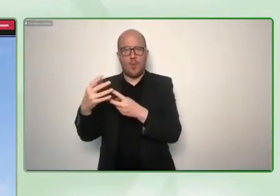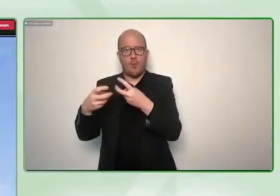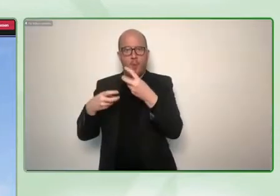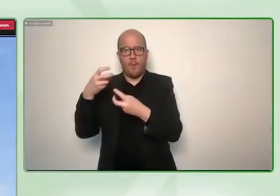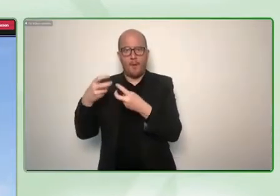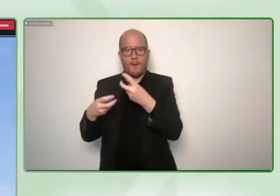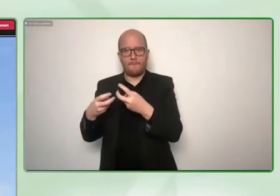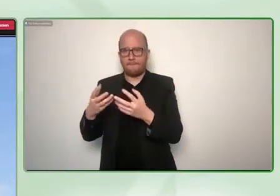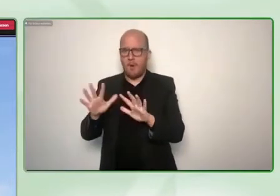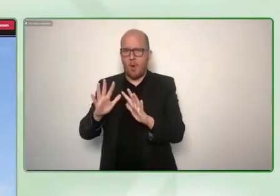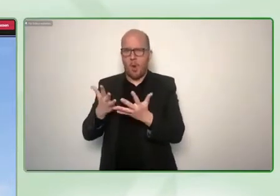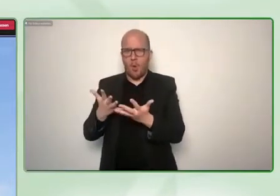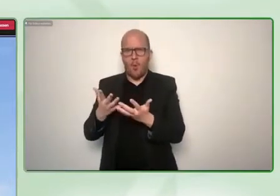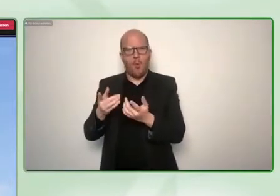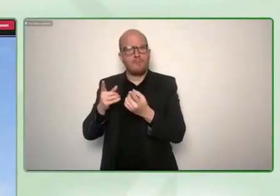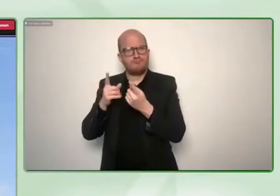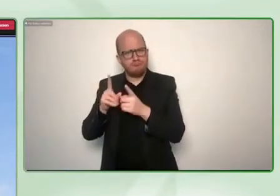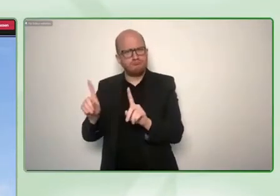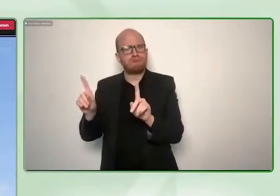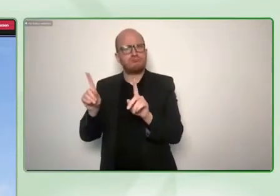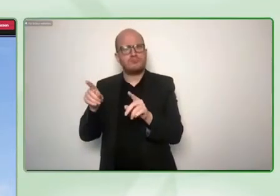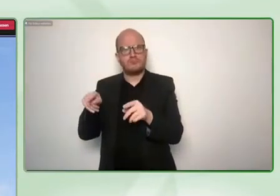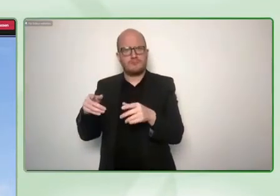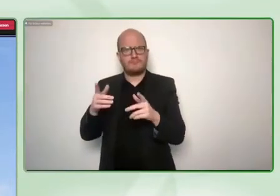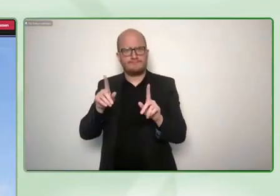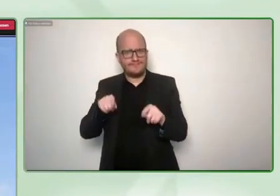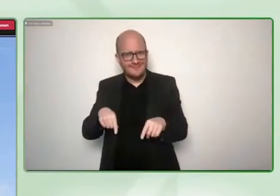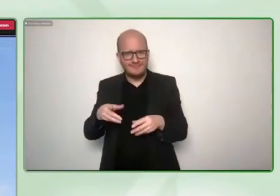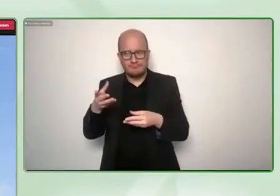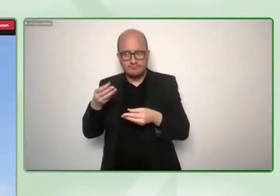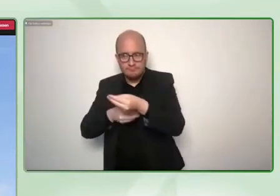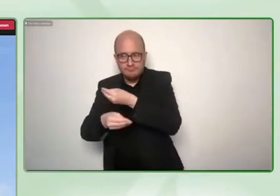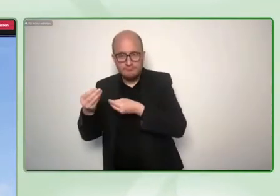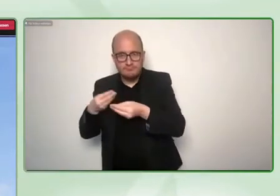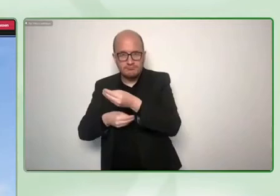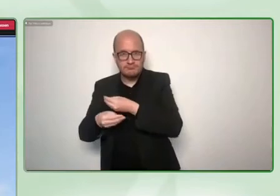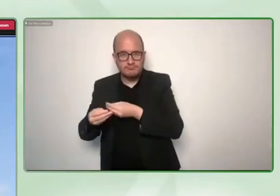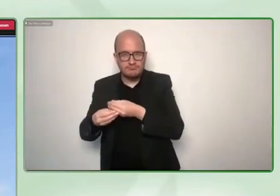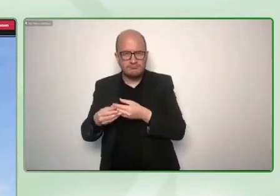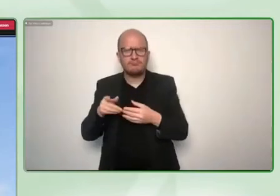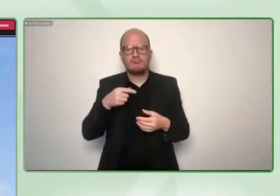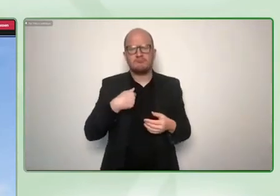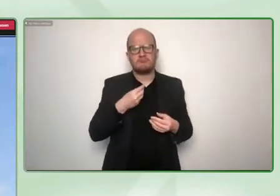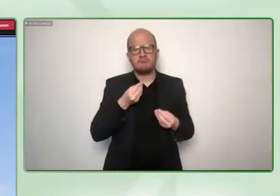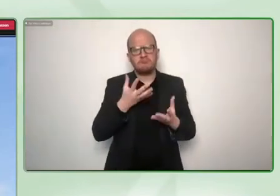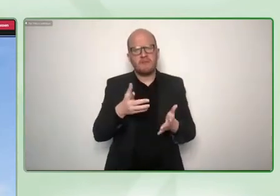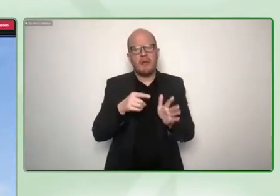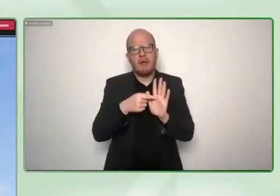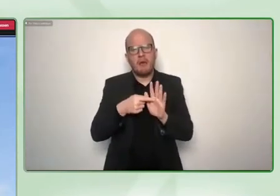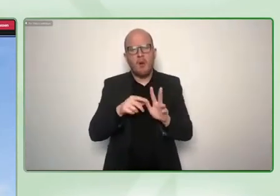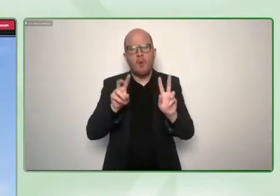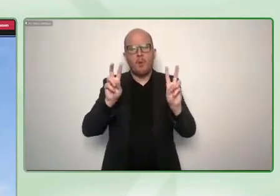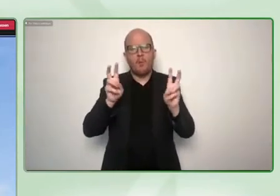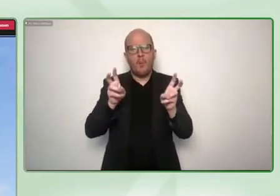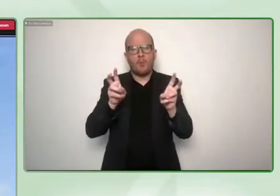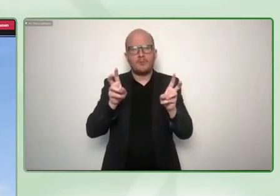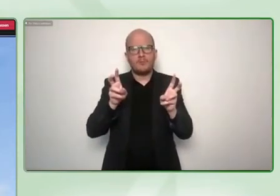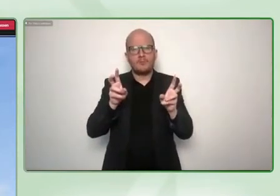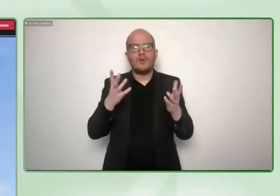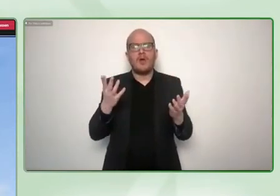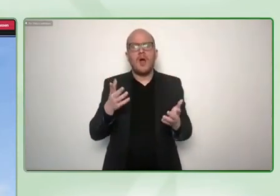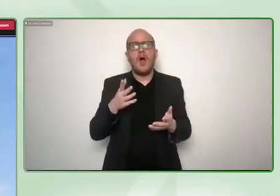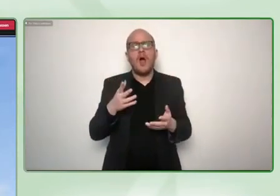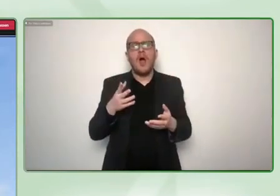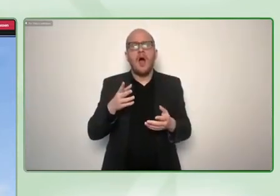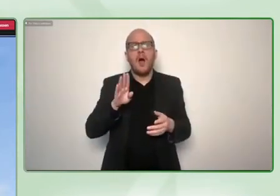famous quote by I think it's attributed to Bill Clinton that every problem has a solution somewhere and the big challenge is